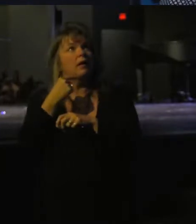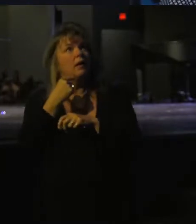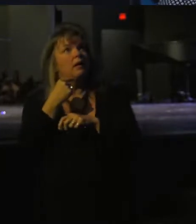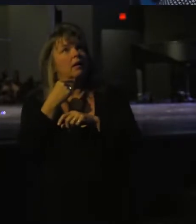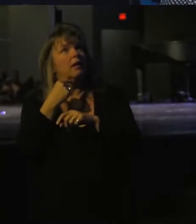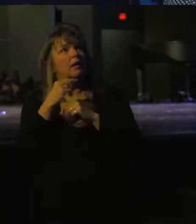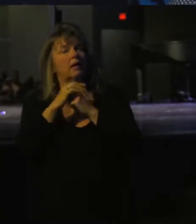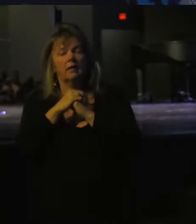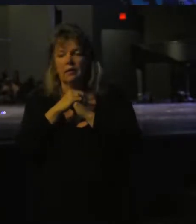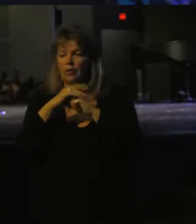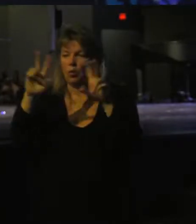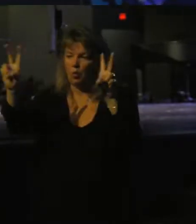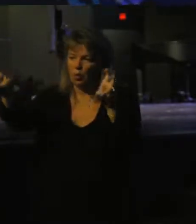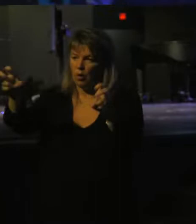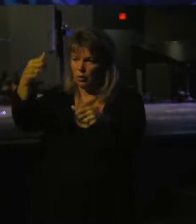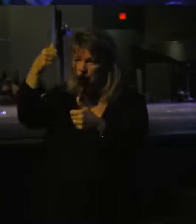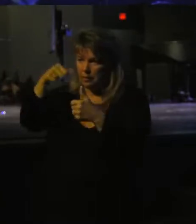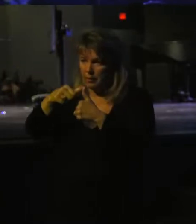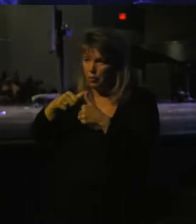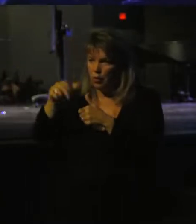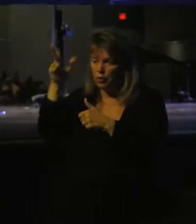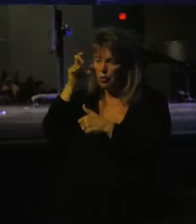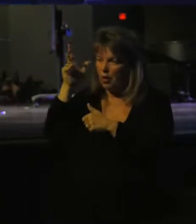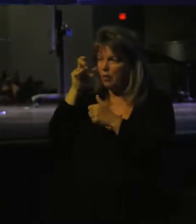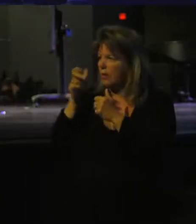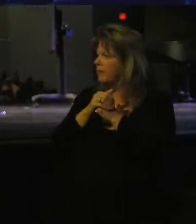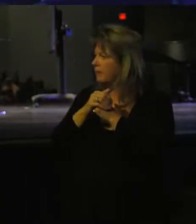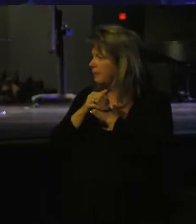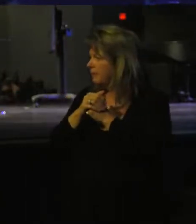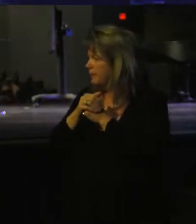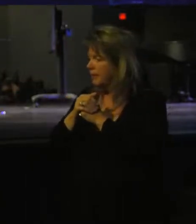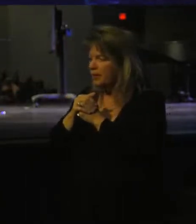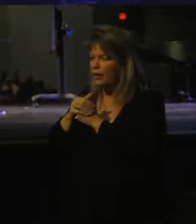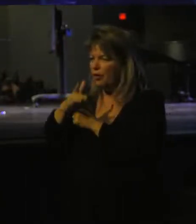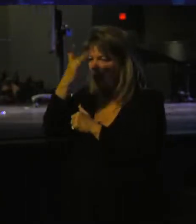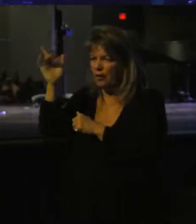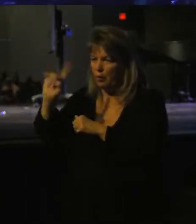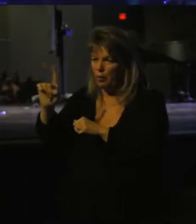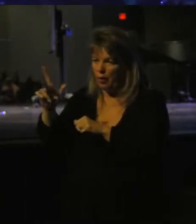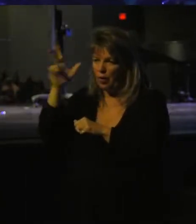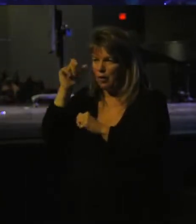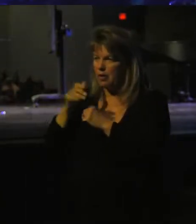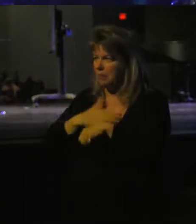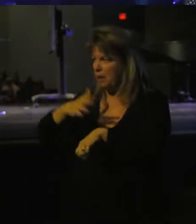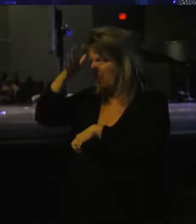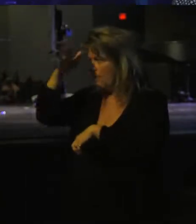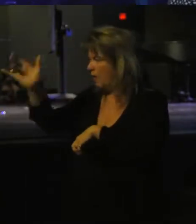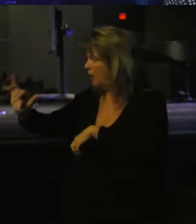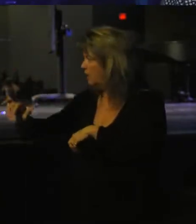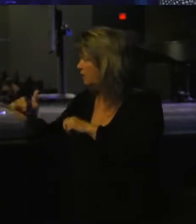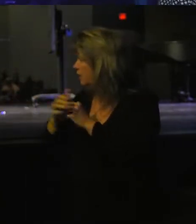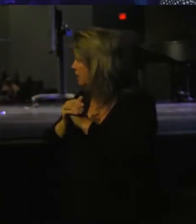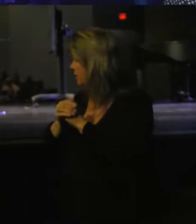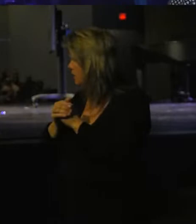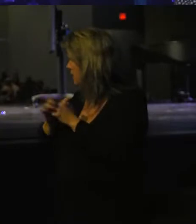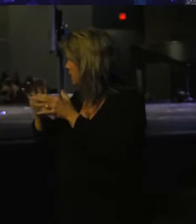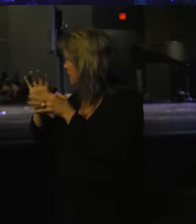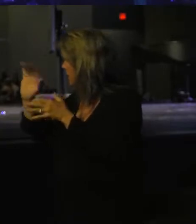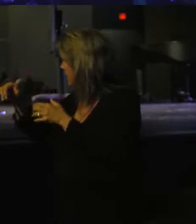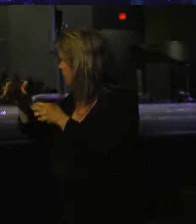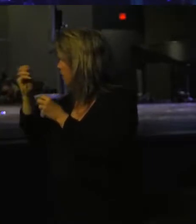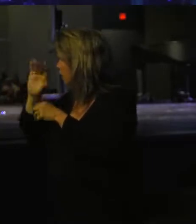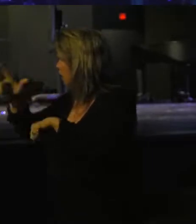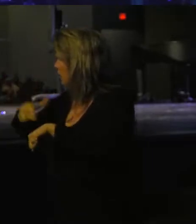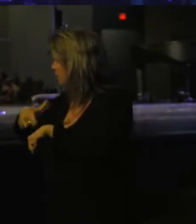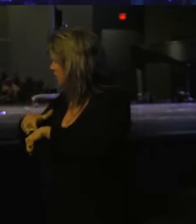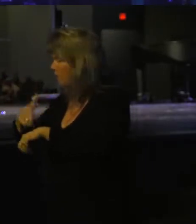know, you know what a quote is. It's remembering what you heard, but forgetting where you heard it. That was kind of my grandpa, right? He says this, he said this to me